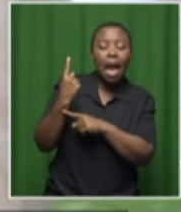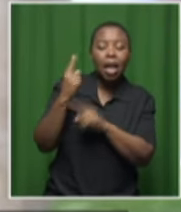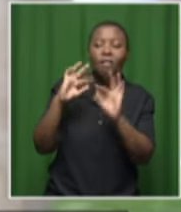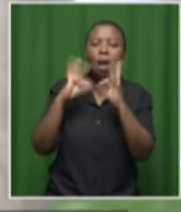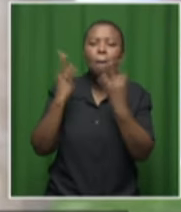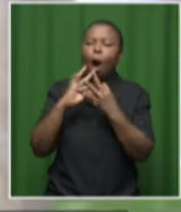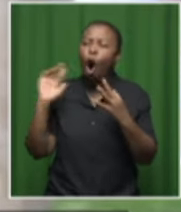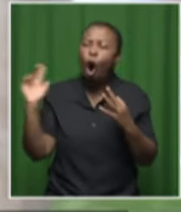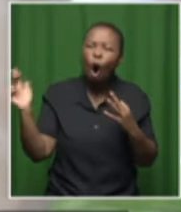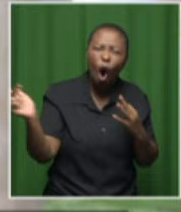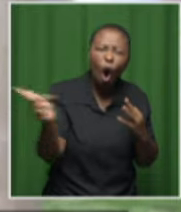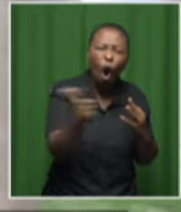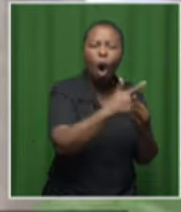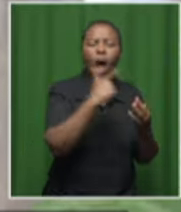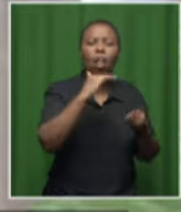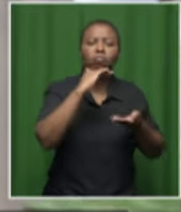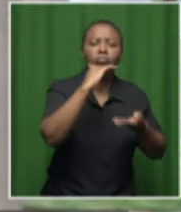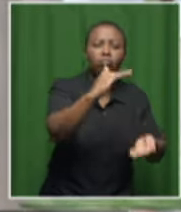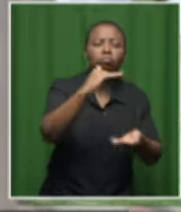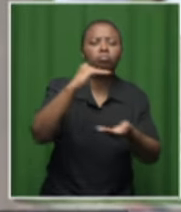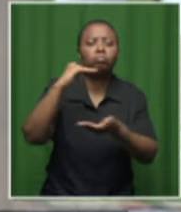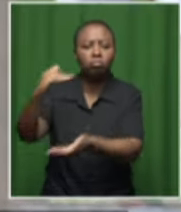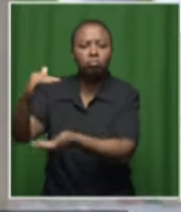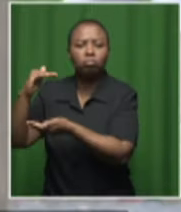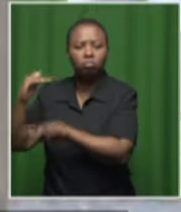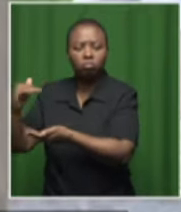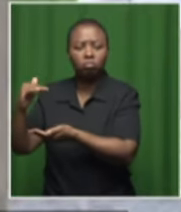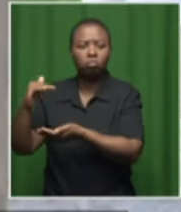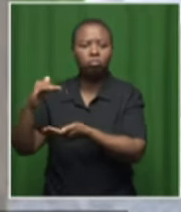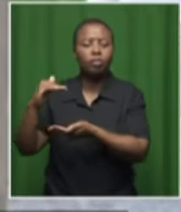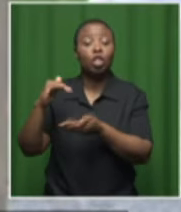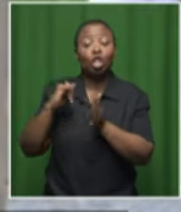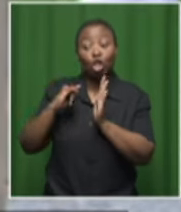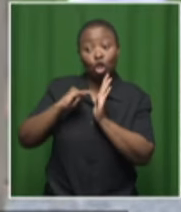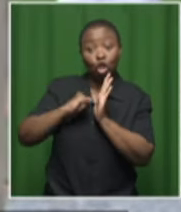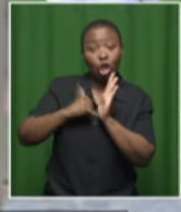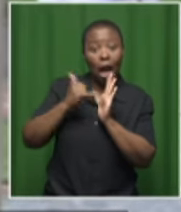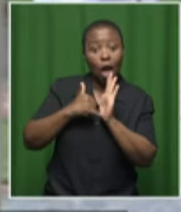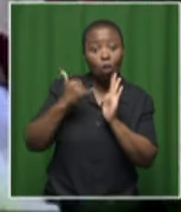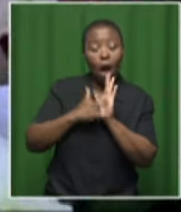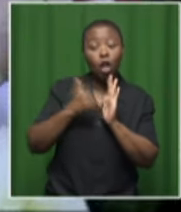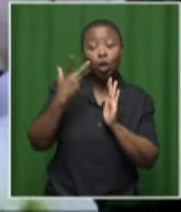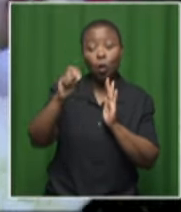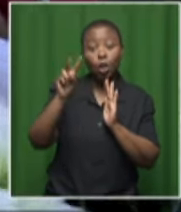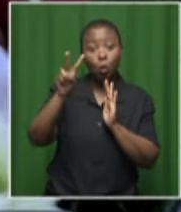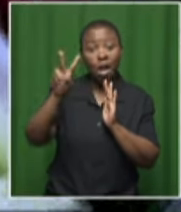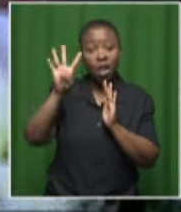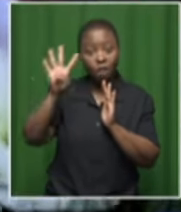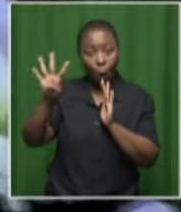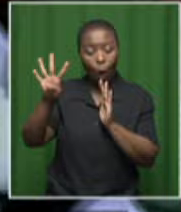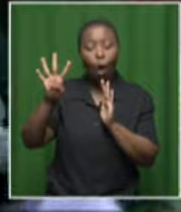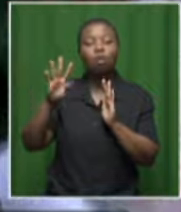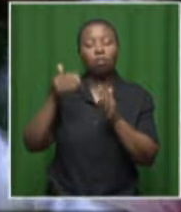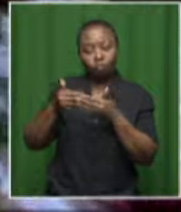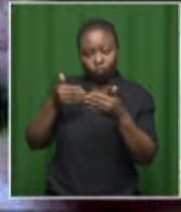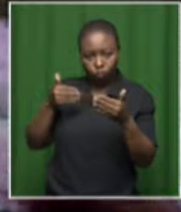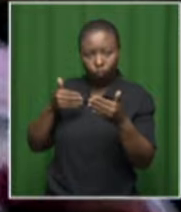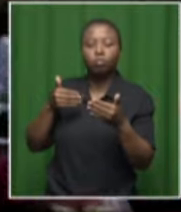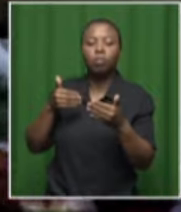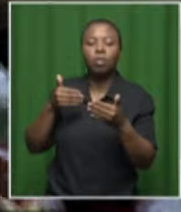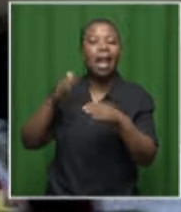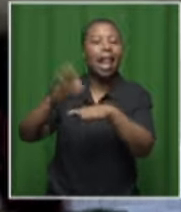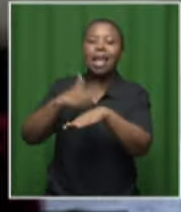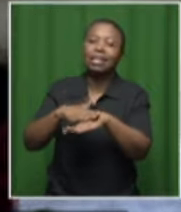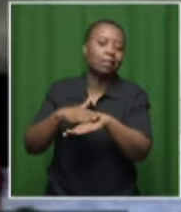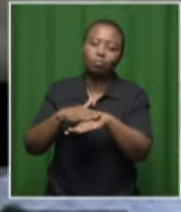would have had all of their awards would not be later than January 2024. Paying tribute, the